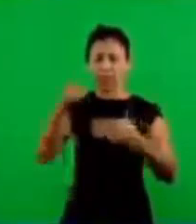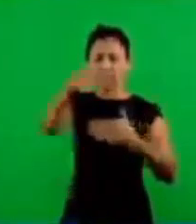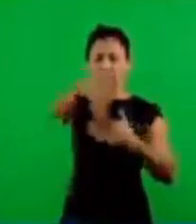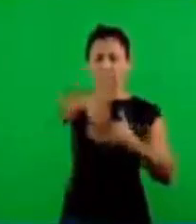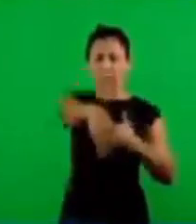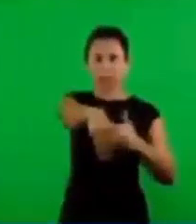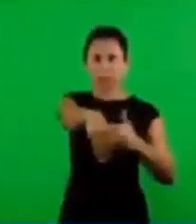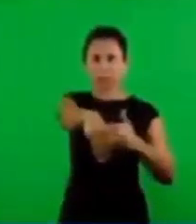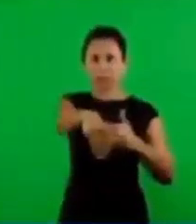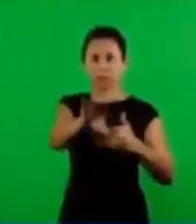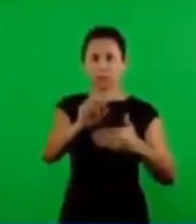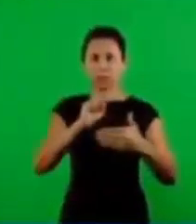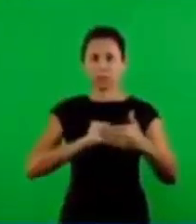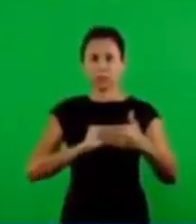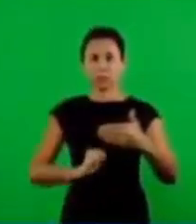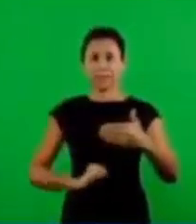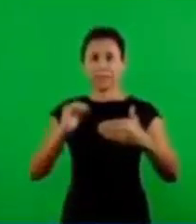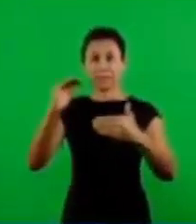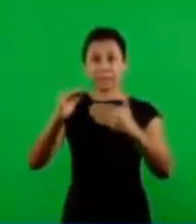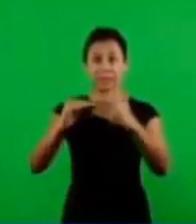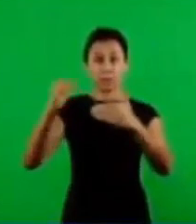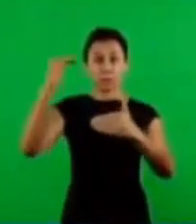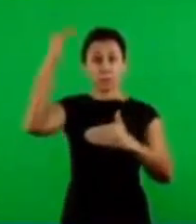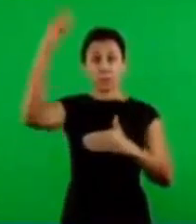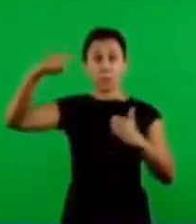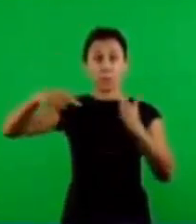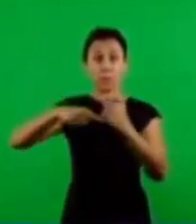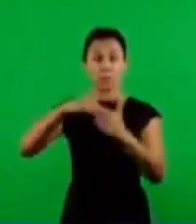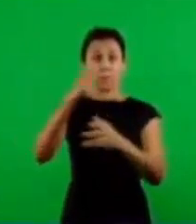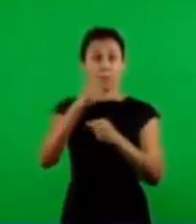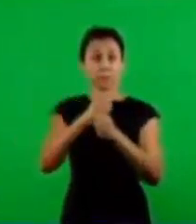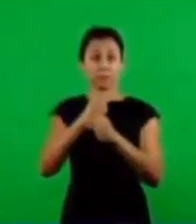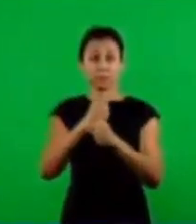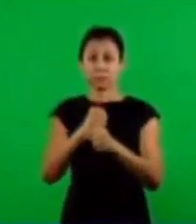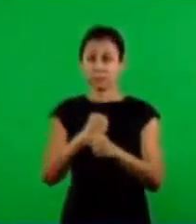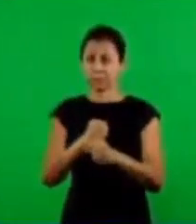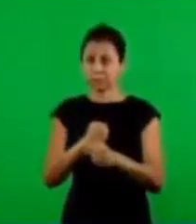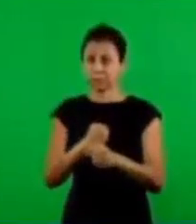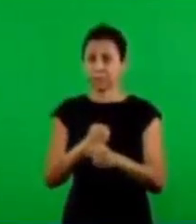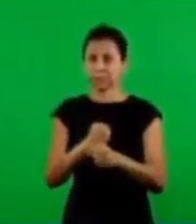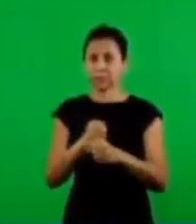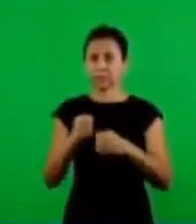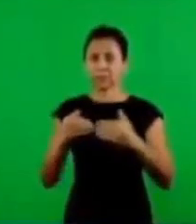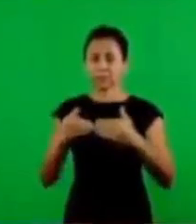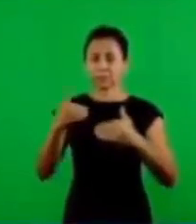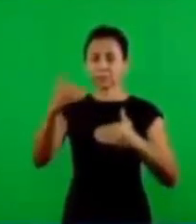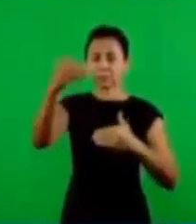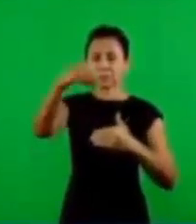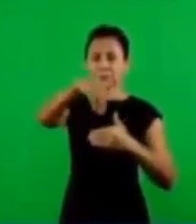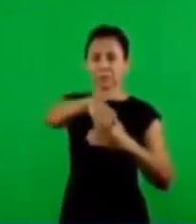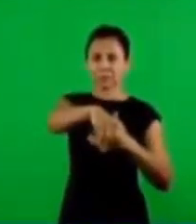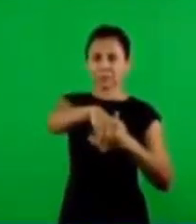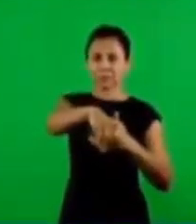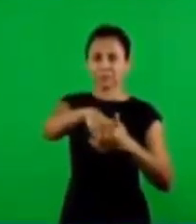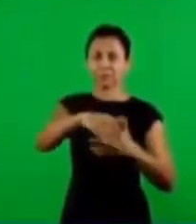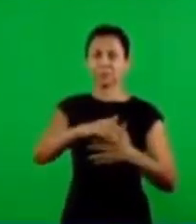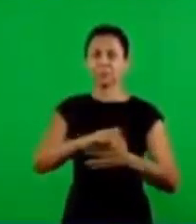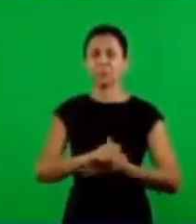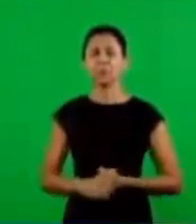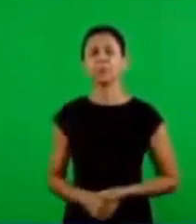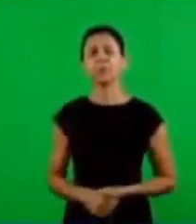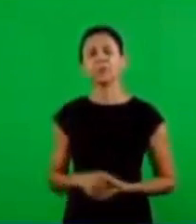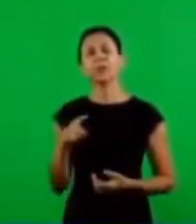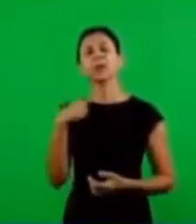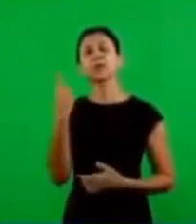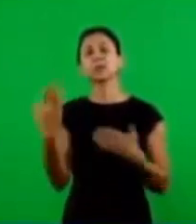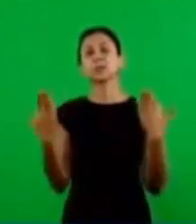Inside there, not only the Holy priest would enter once a year. He entered there. And